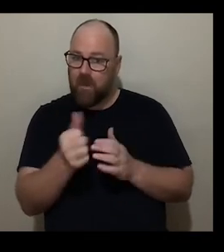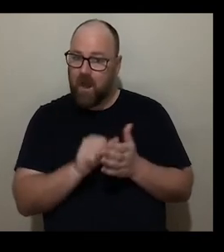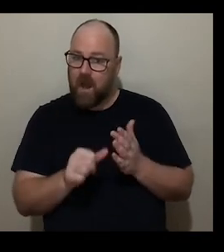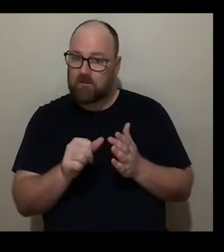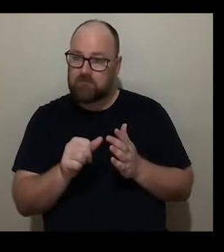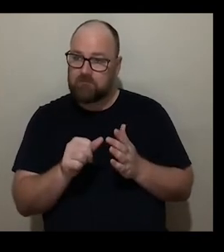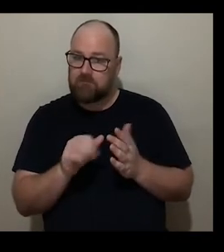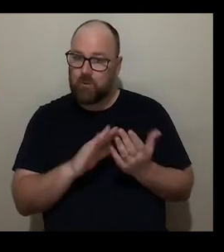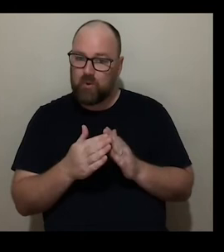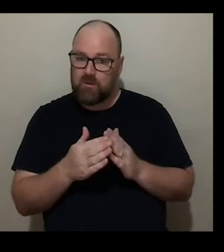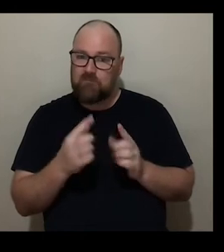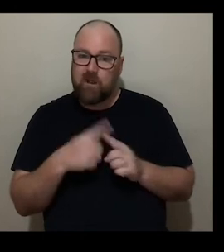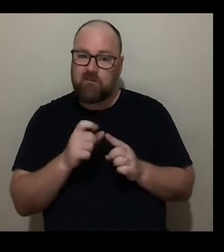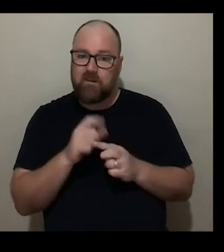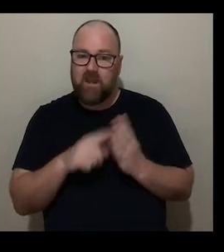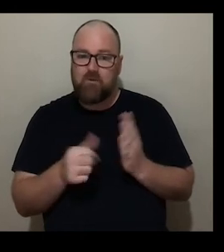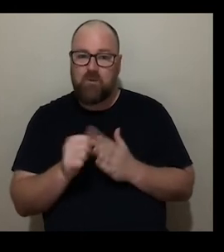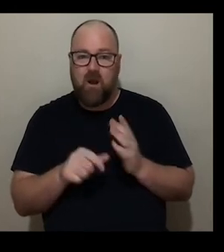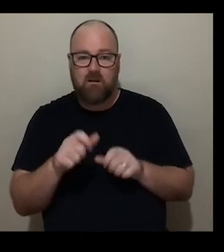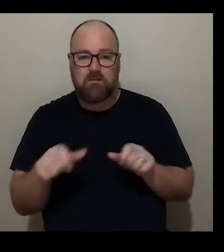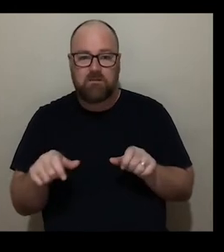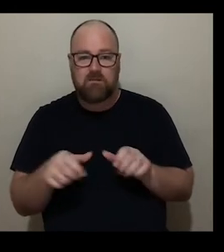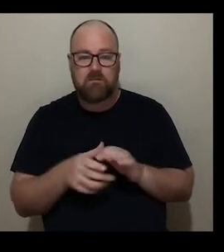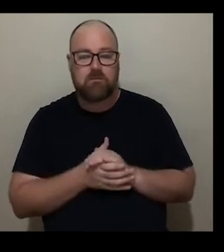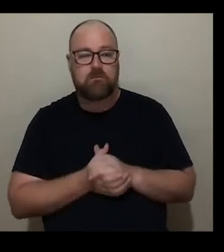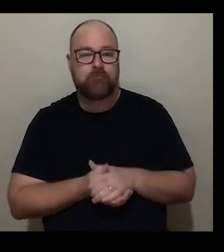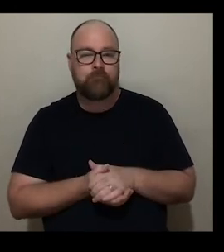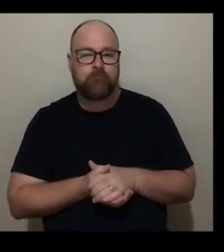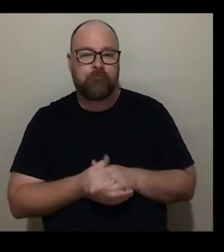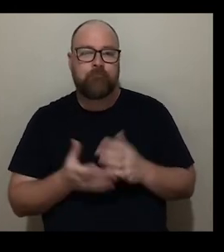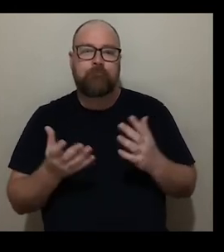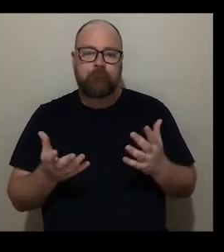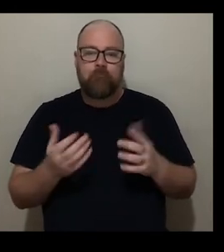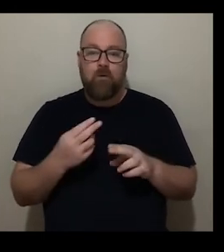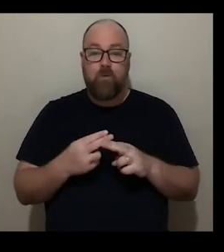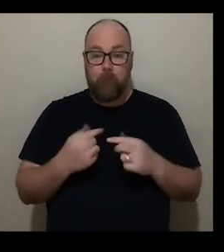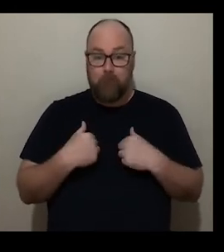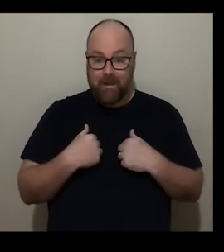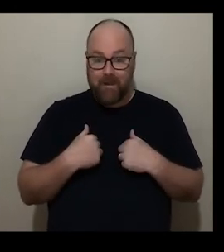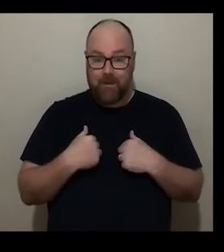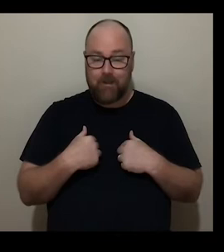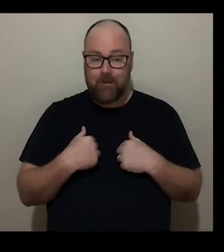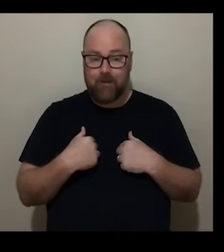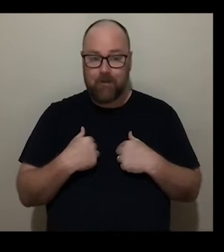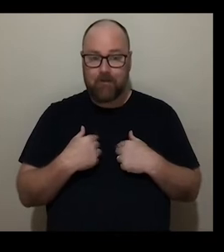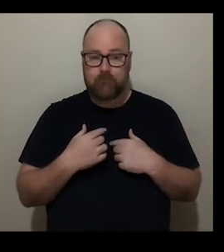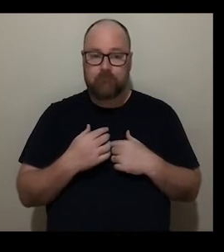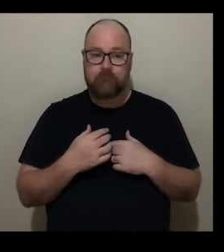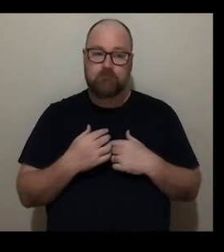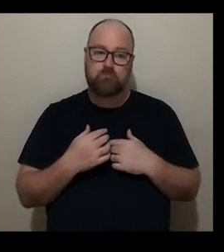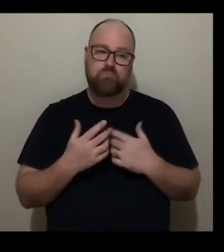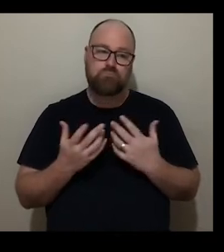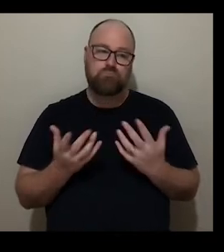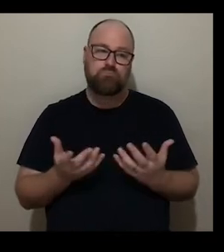yeah and it's for me um i think that uh generally